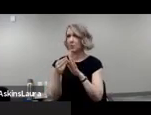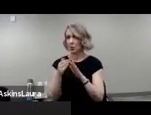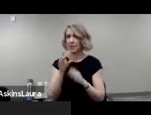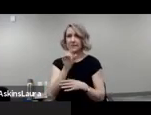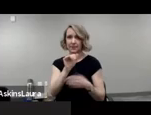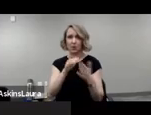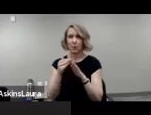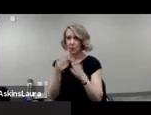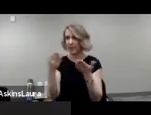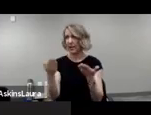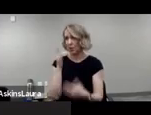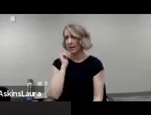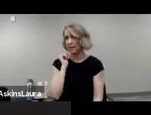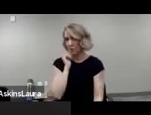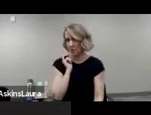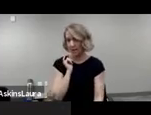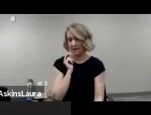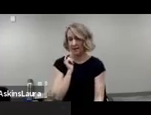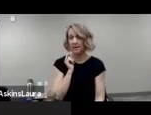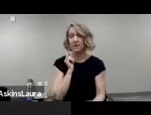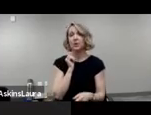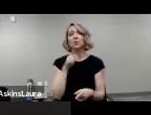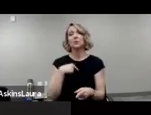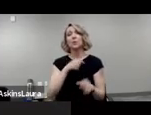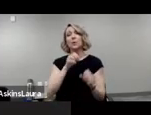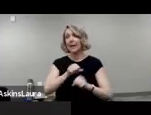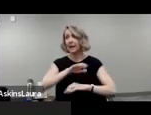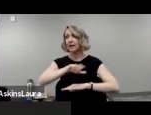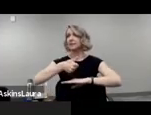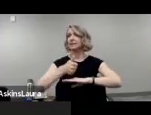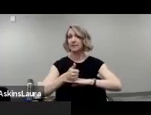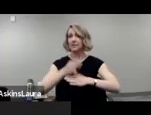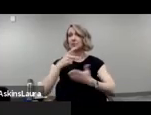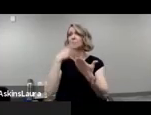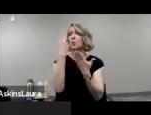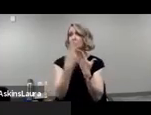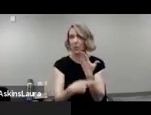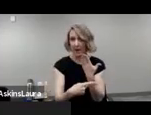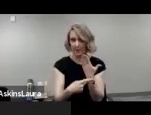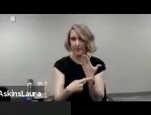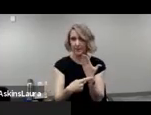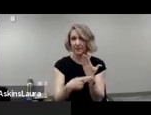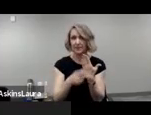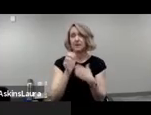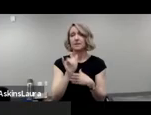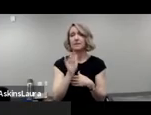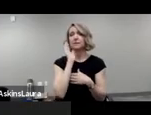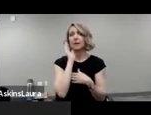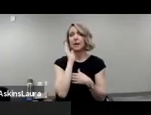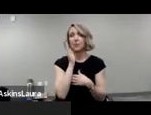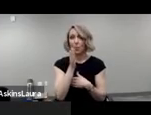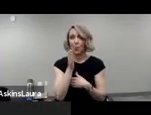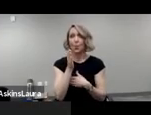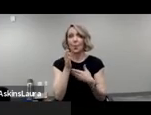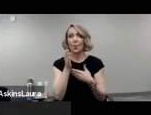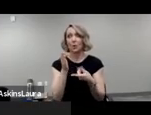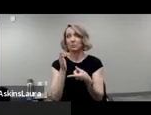nationally to implement programs with stable funding.